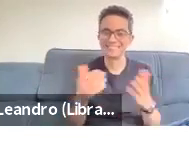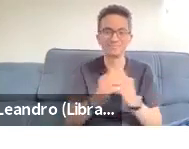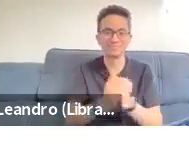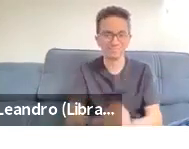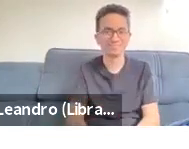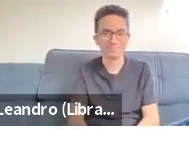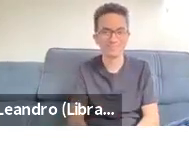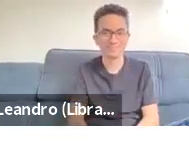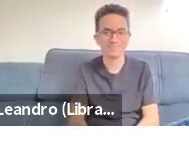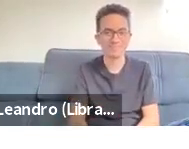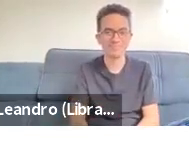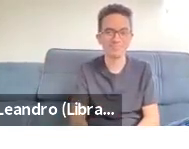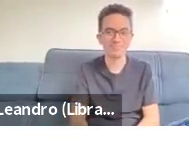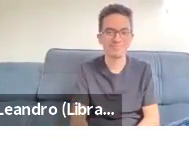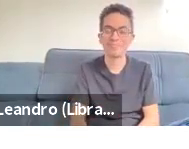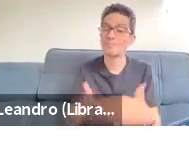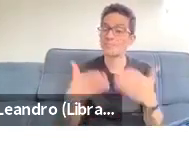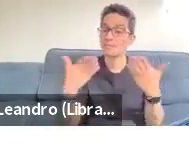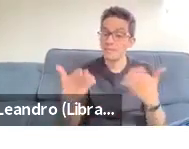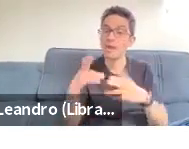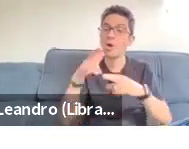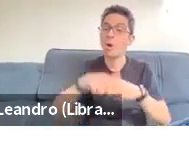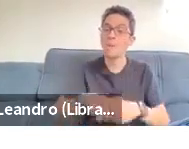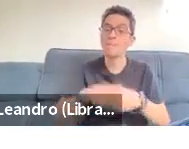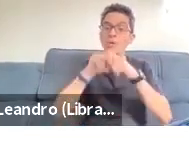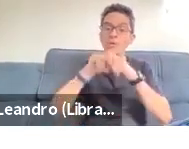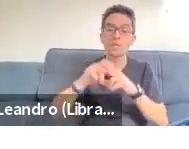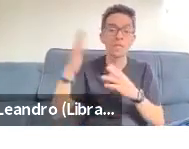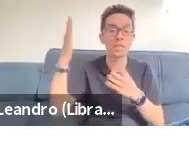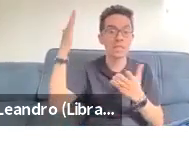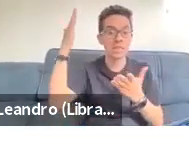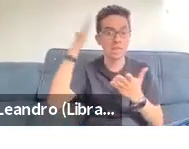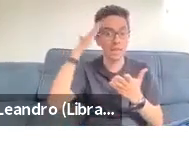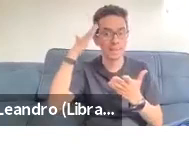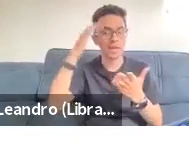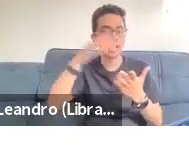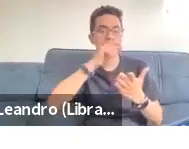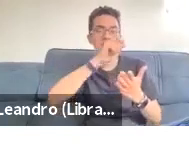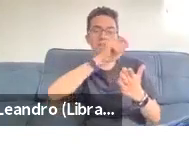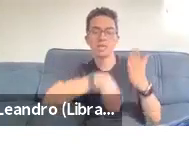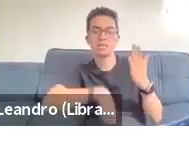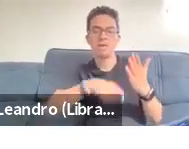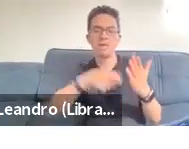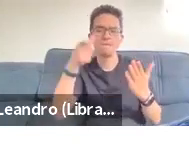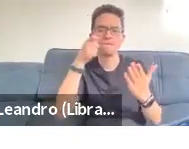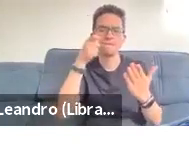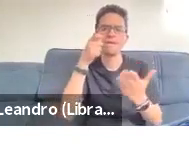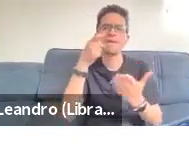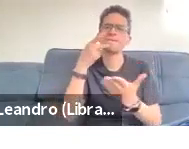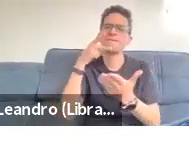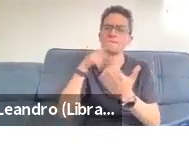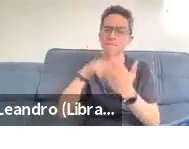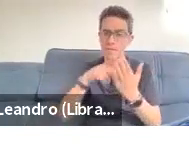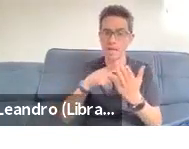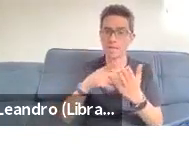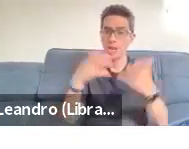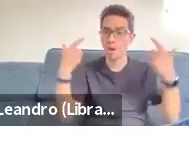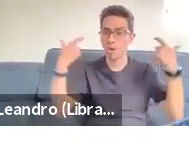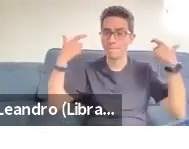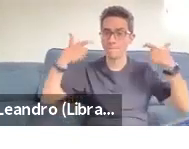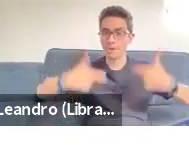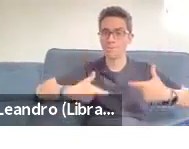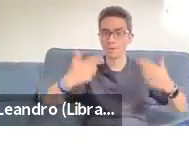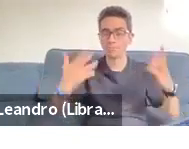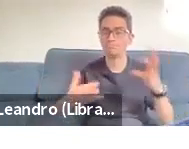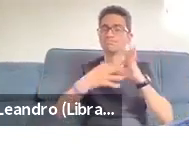reading inscriptions from the behavioral scans and linking them to the fecal sample labels, and then seeing particular parasites and microscopes, which involved